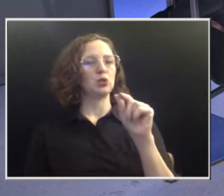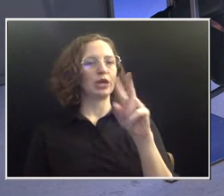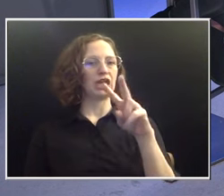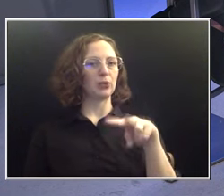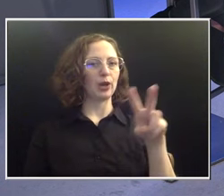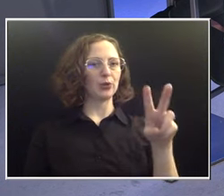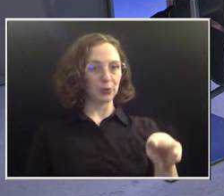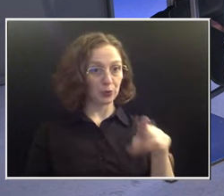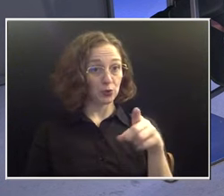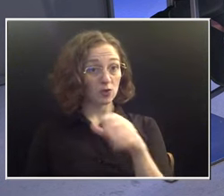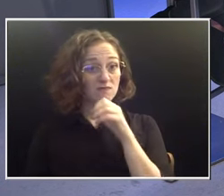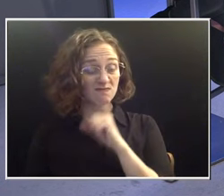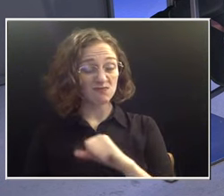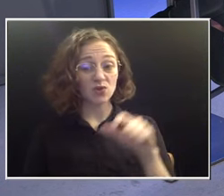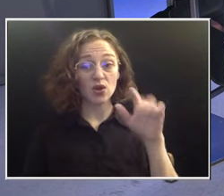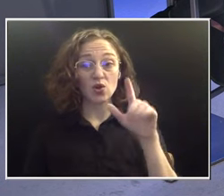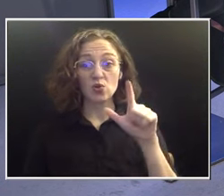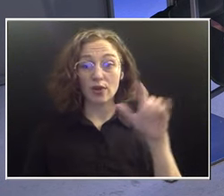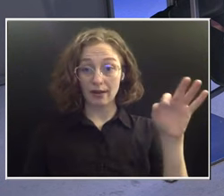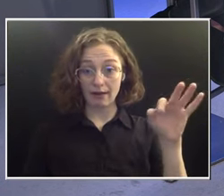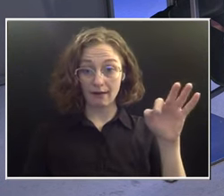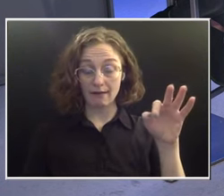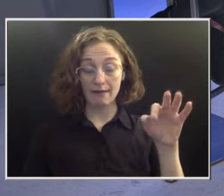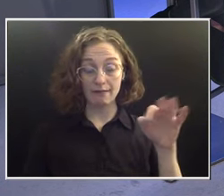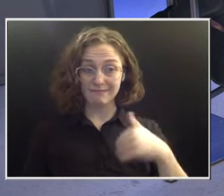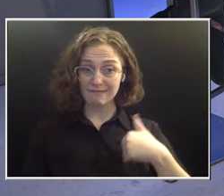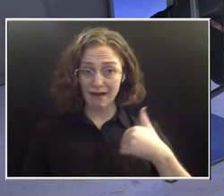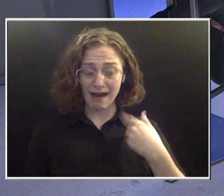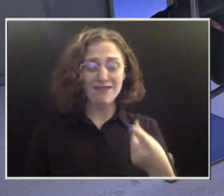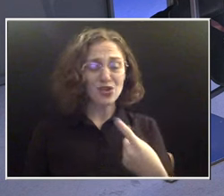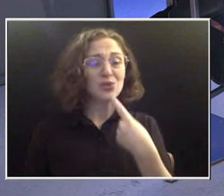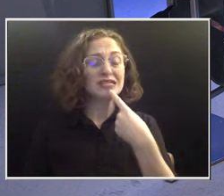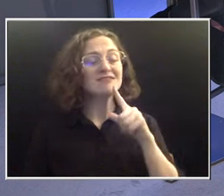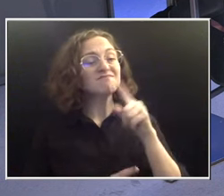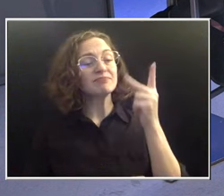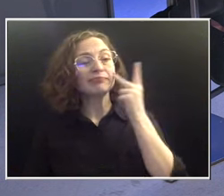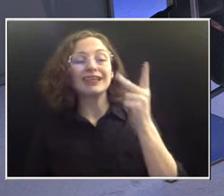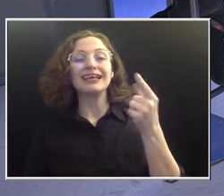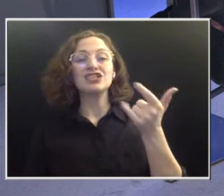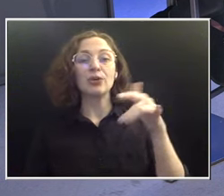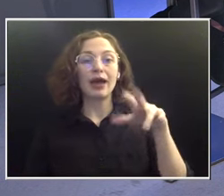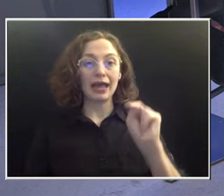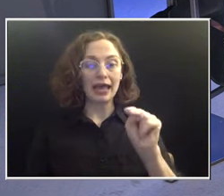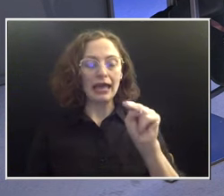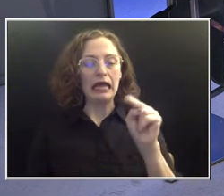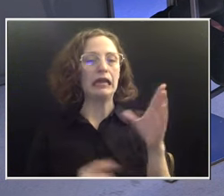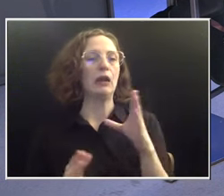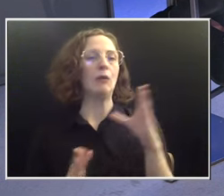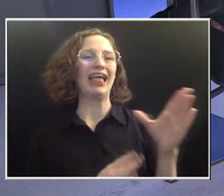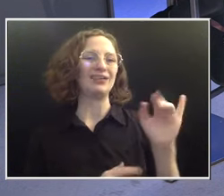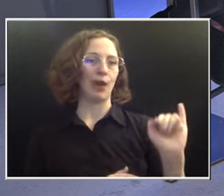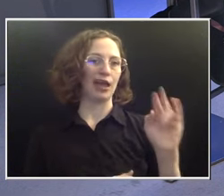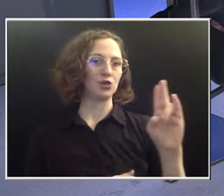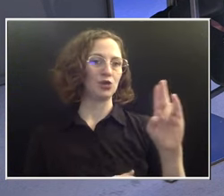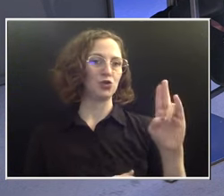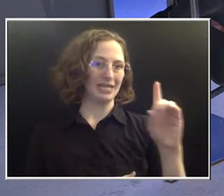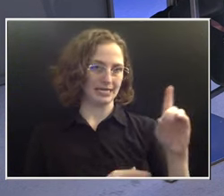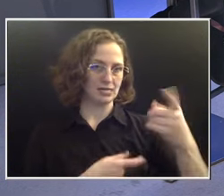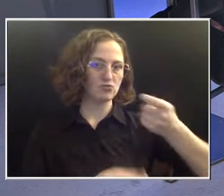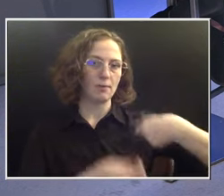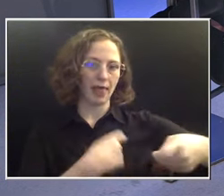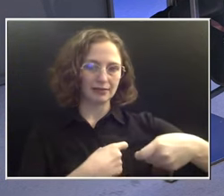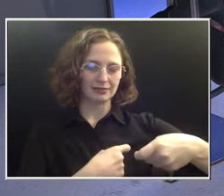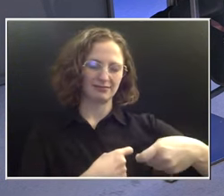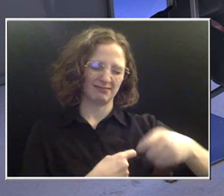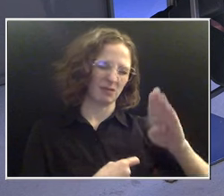into your gynecologist. You were going in to replace an IUD, is that correct? Your birth control. You were there. You also had a pap